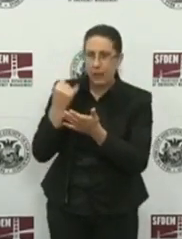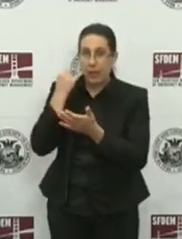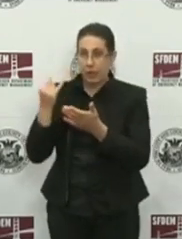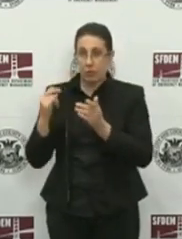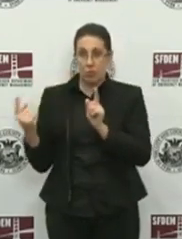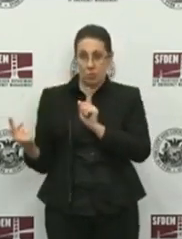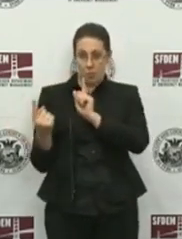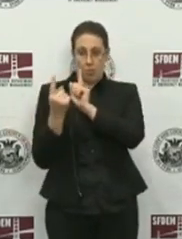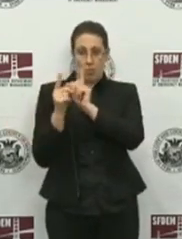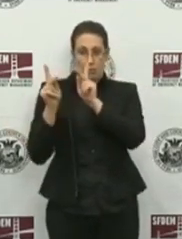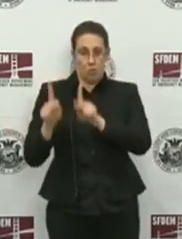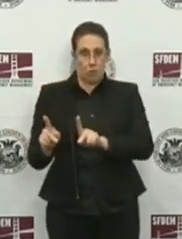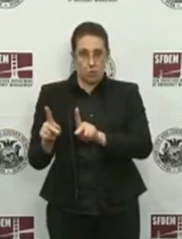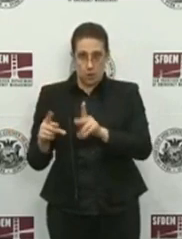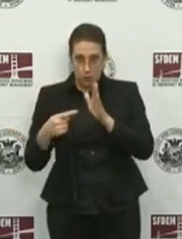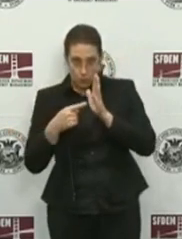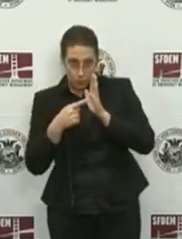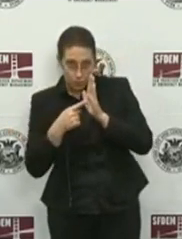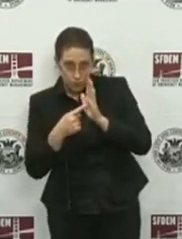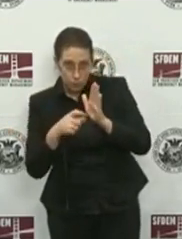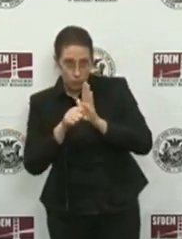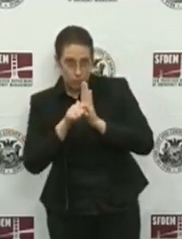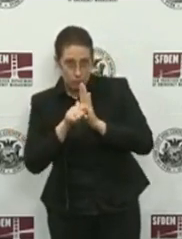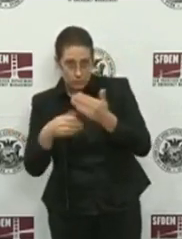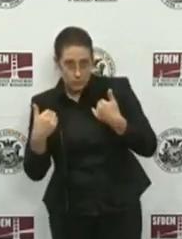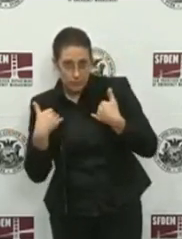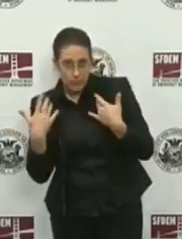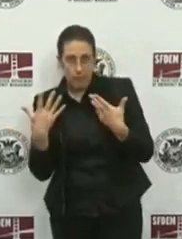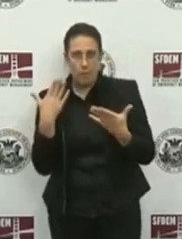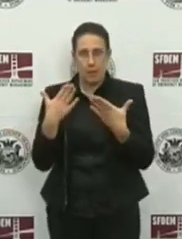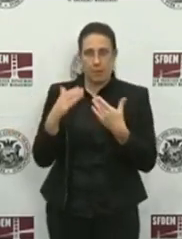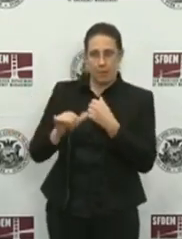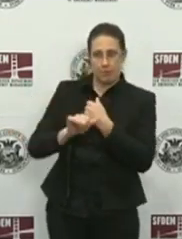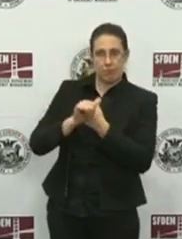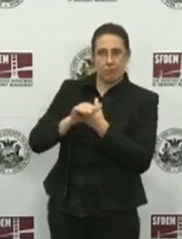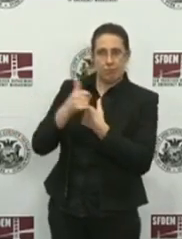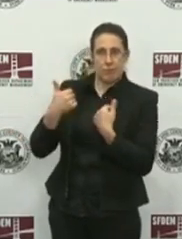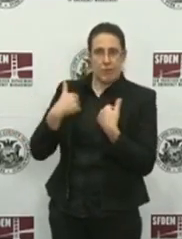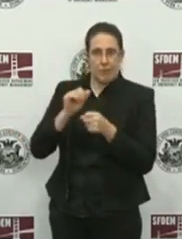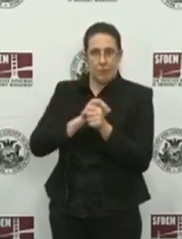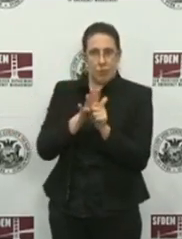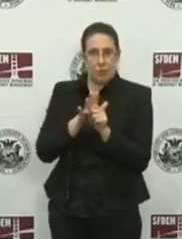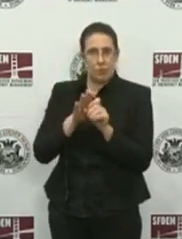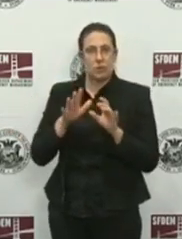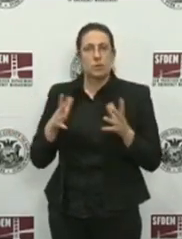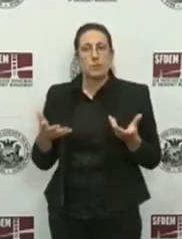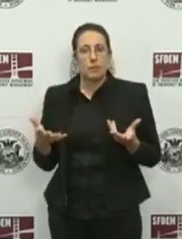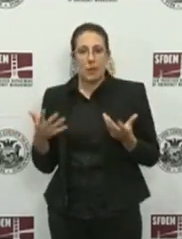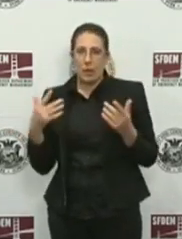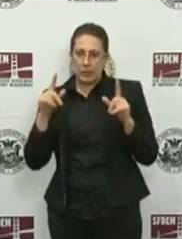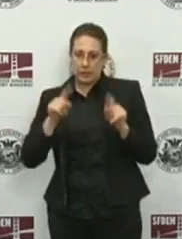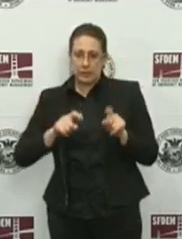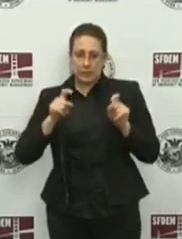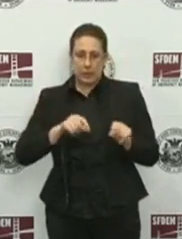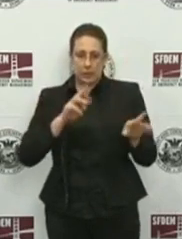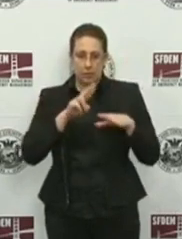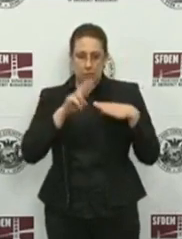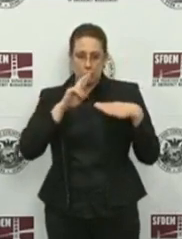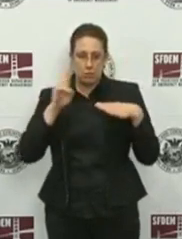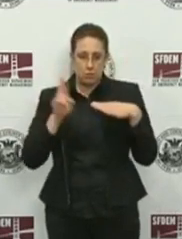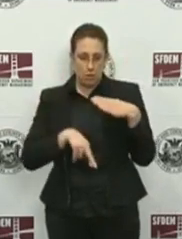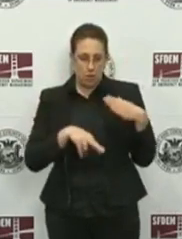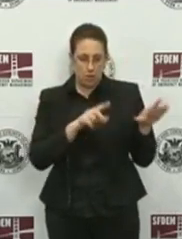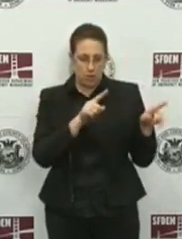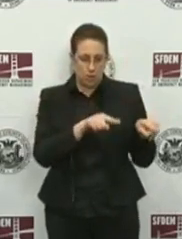showing symptoms or at-risk exposure. As the test results started to come back and we saw the extent of the spread,